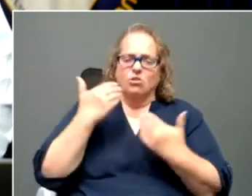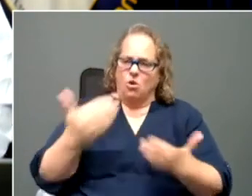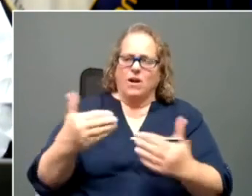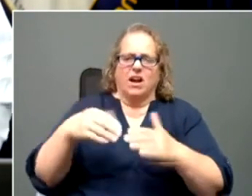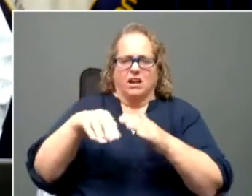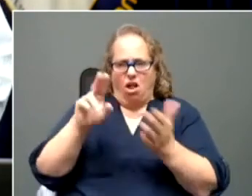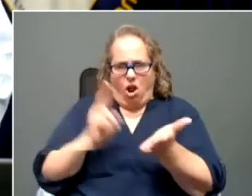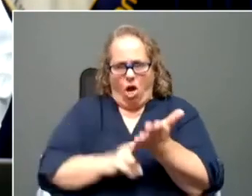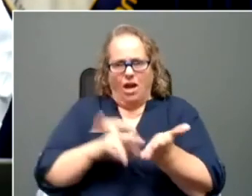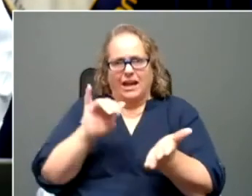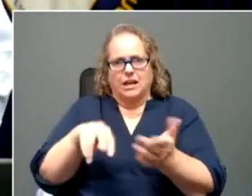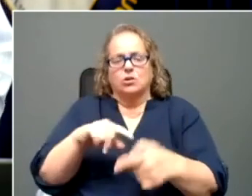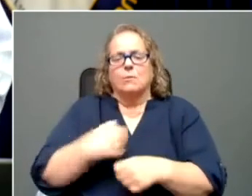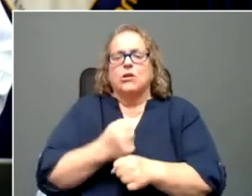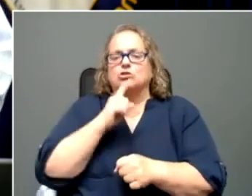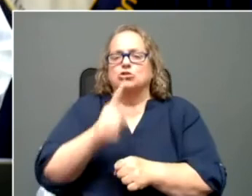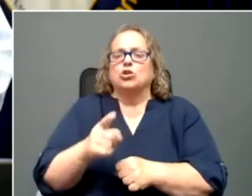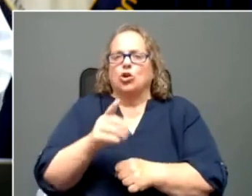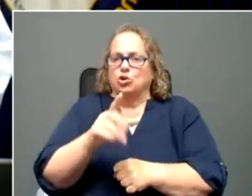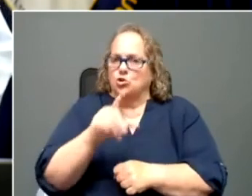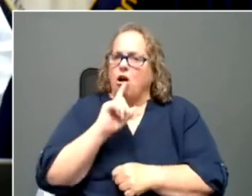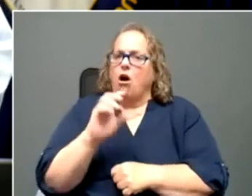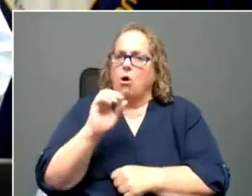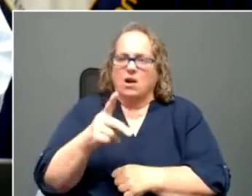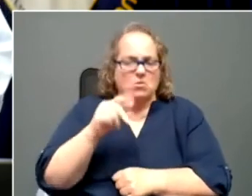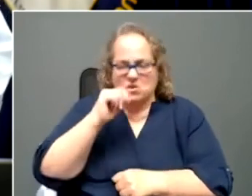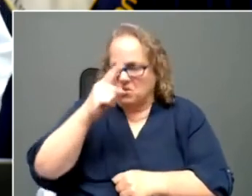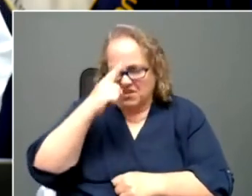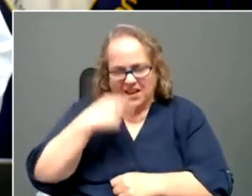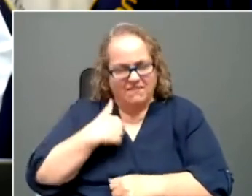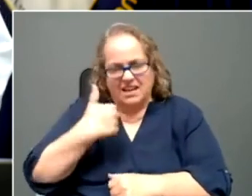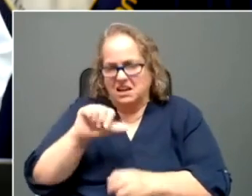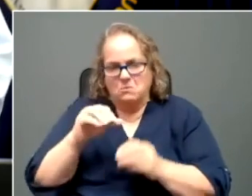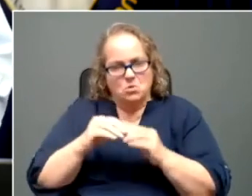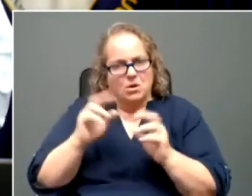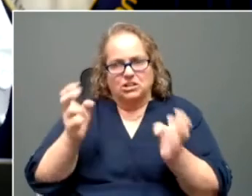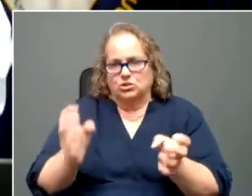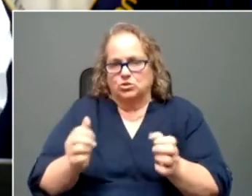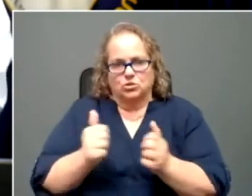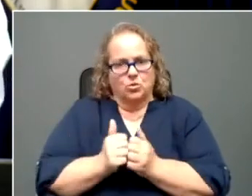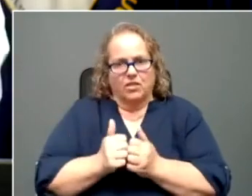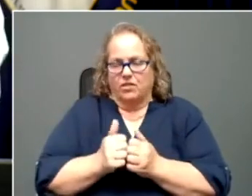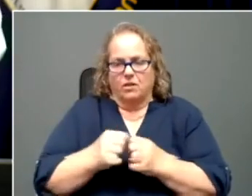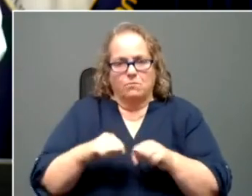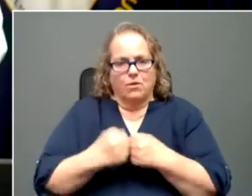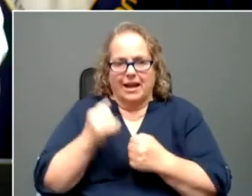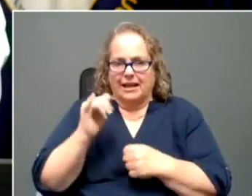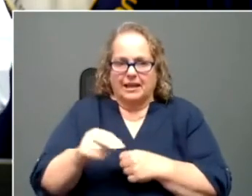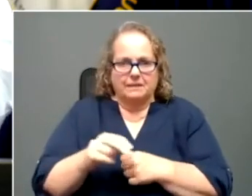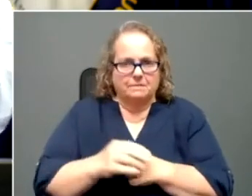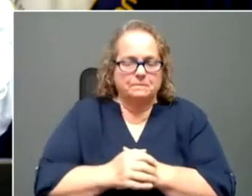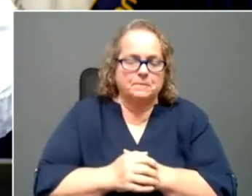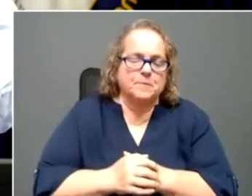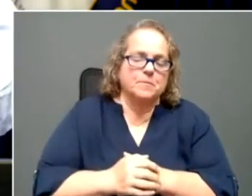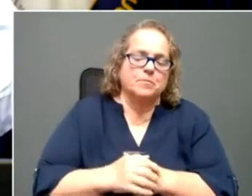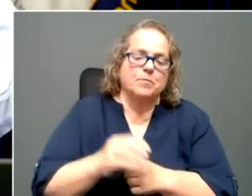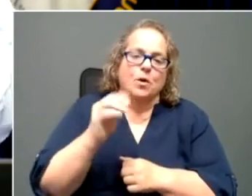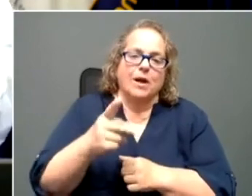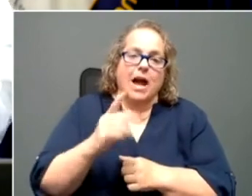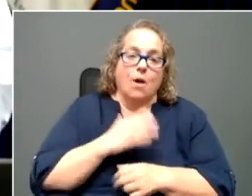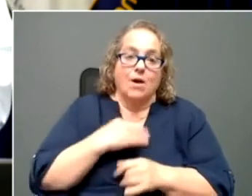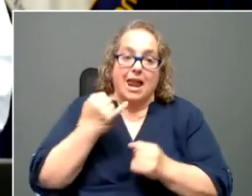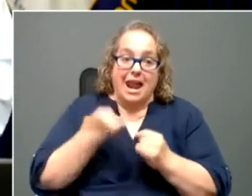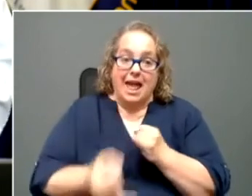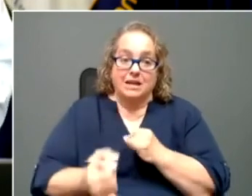And we don't think that there will be any additional issues from there. Uh, all right, folks, our last and final